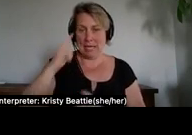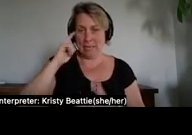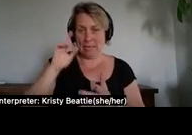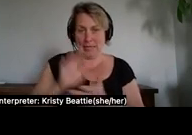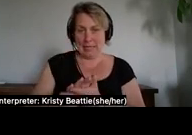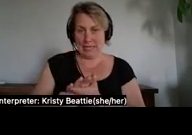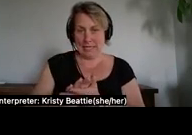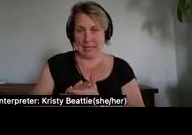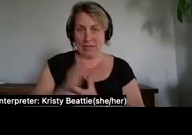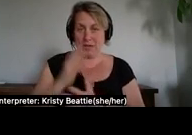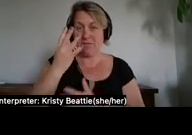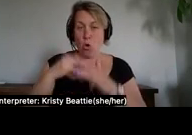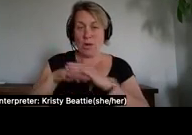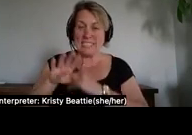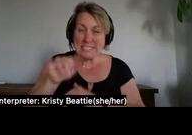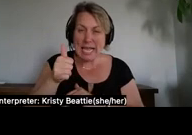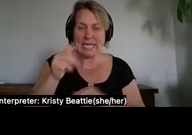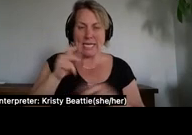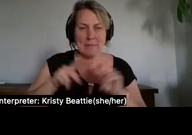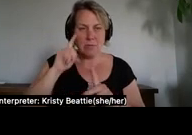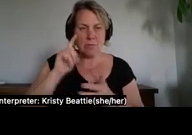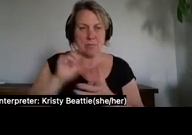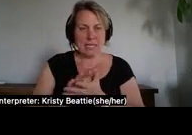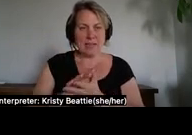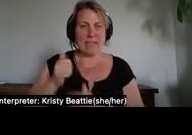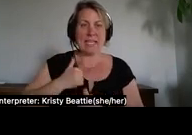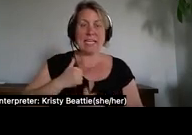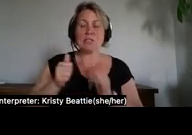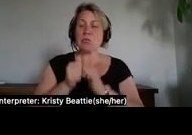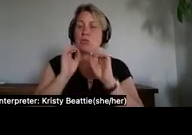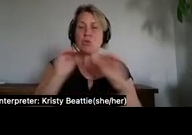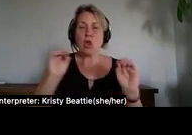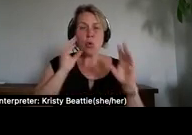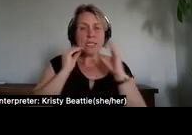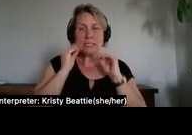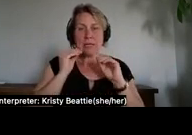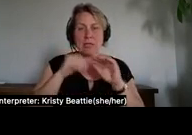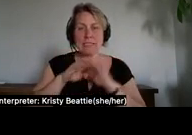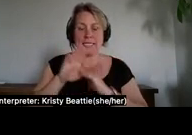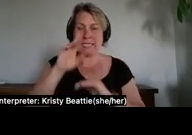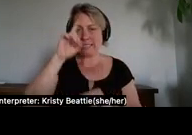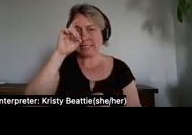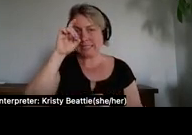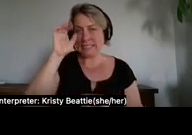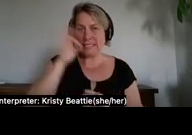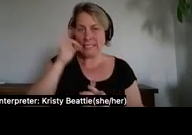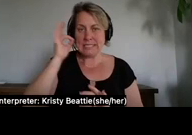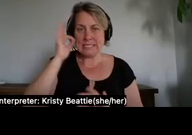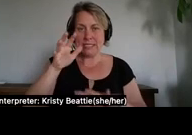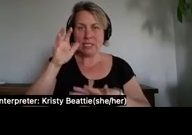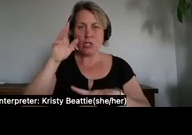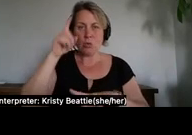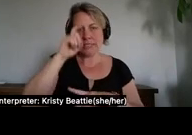with no experience in resident indian residential schools have a role to play in reconciliation